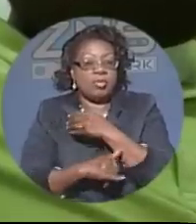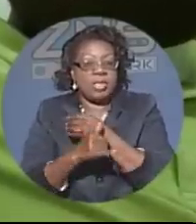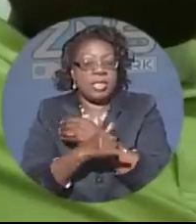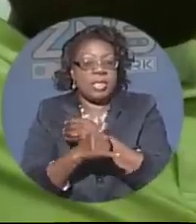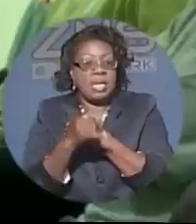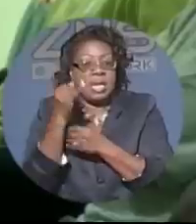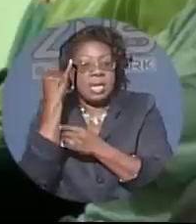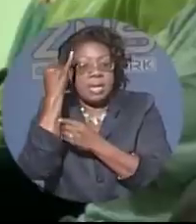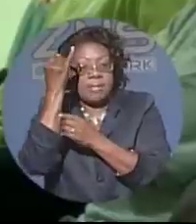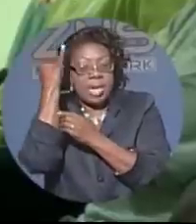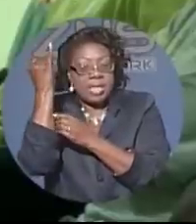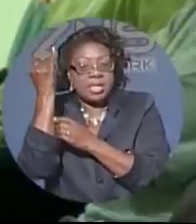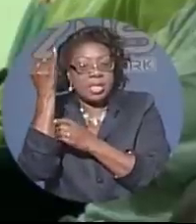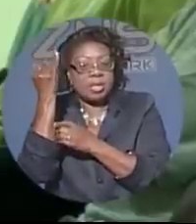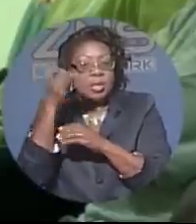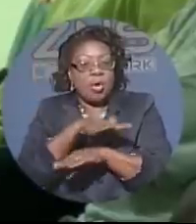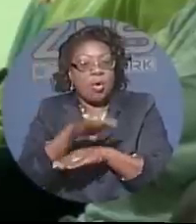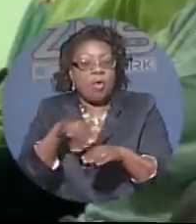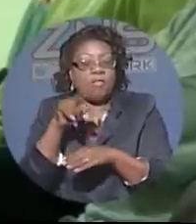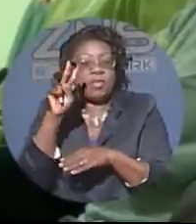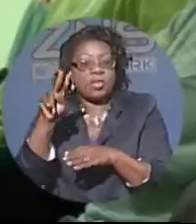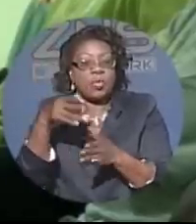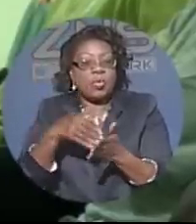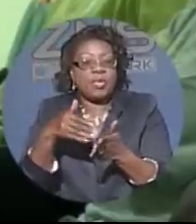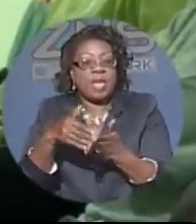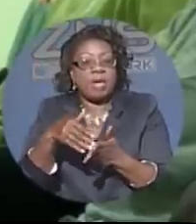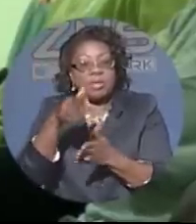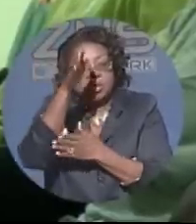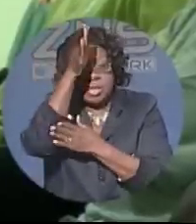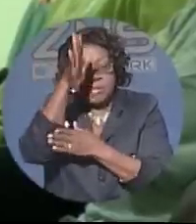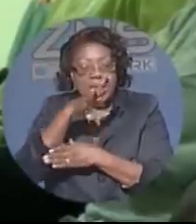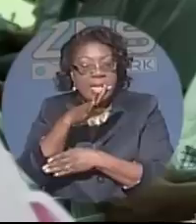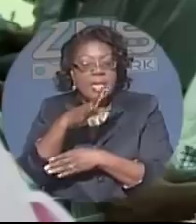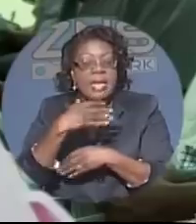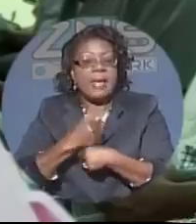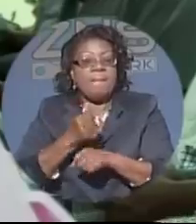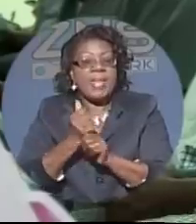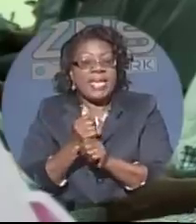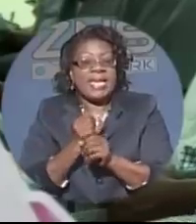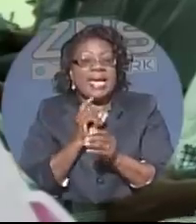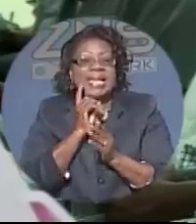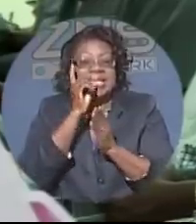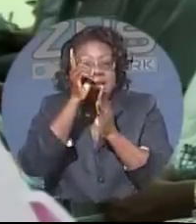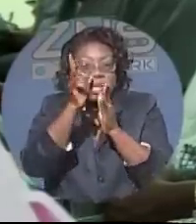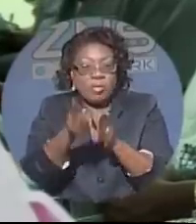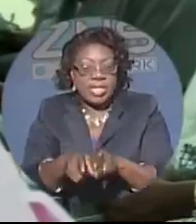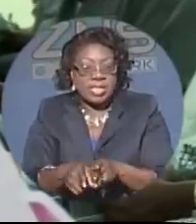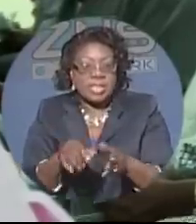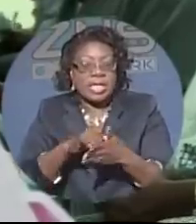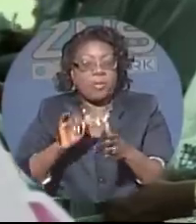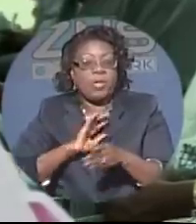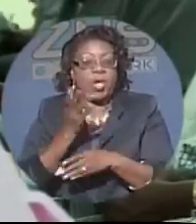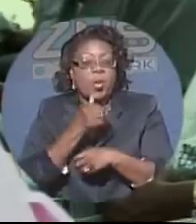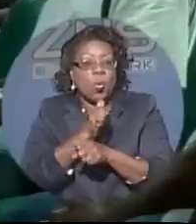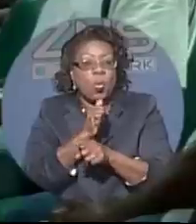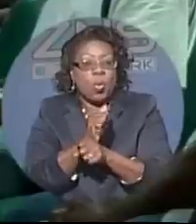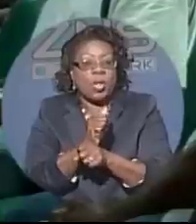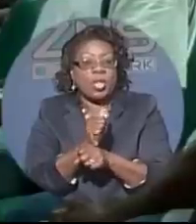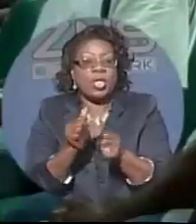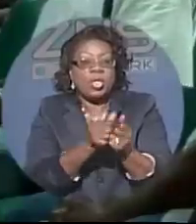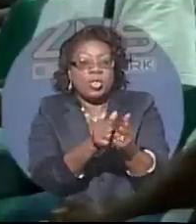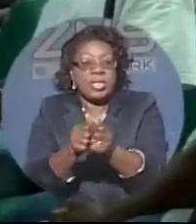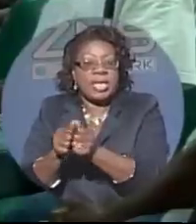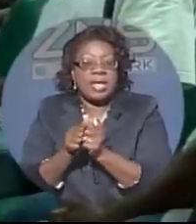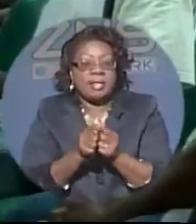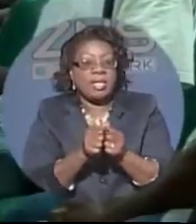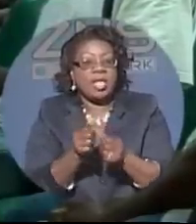Imagine over 2,000 men making a declaration that we're going to work together to rescue the other men in our